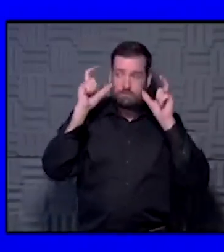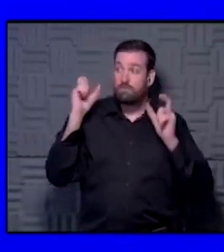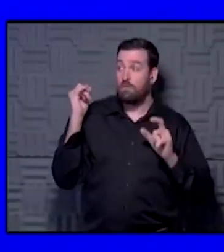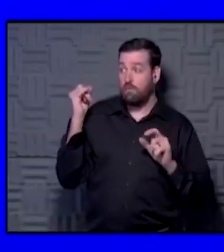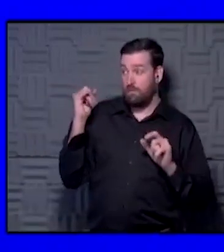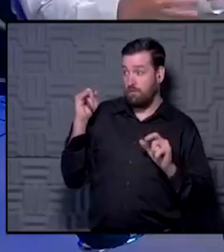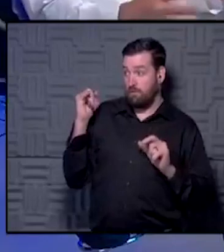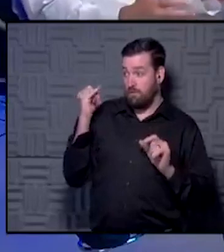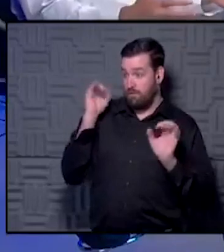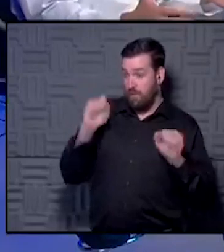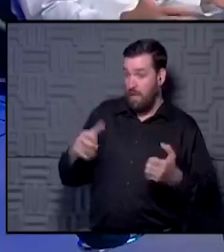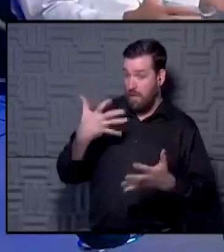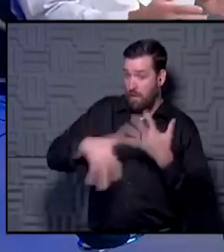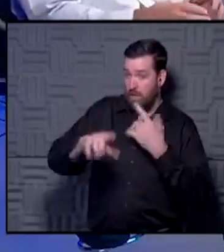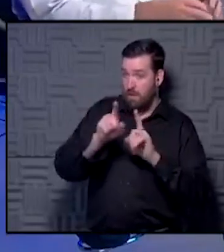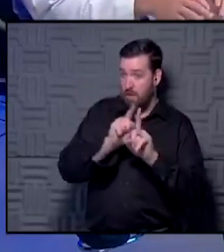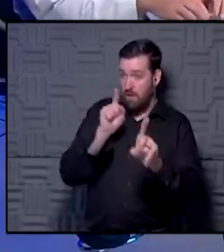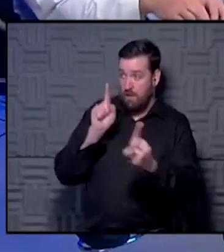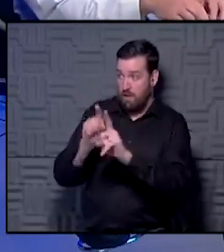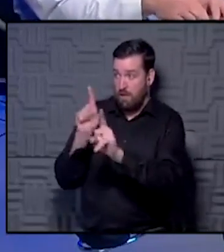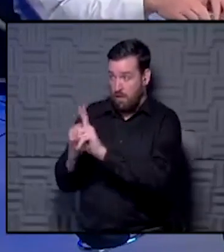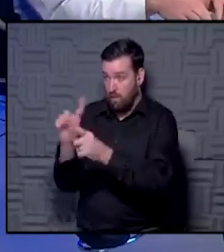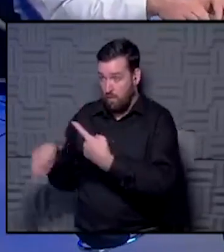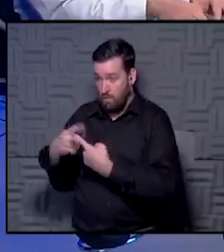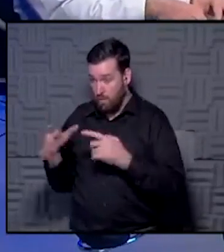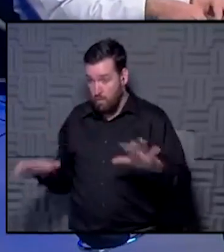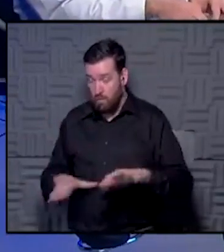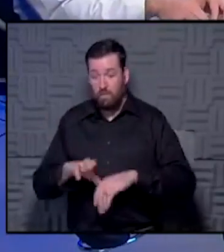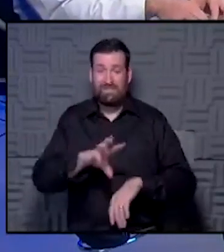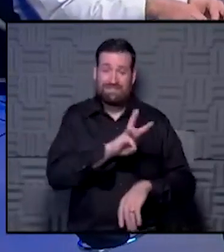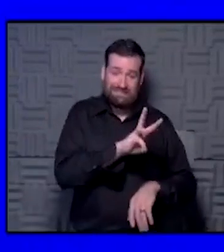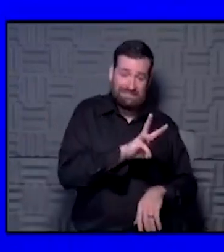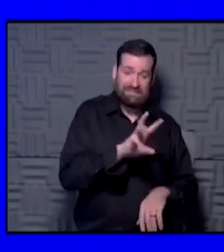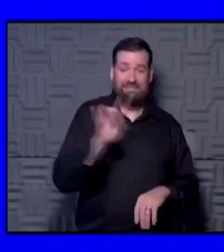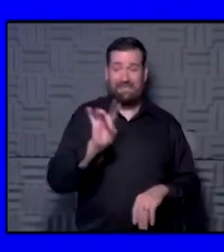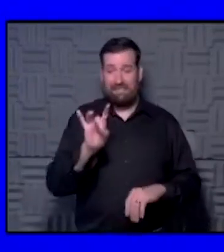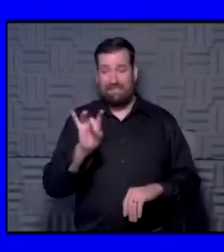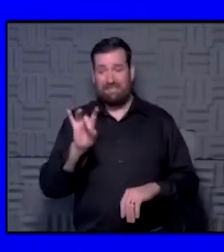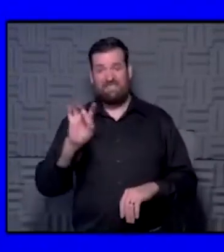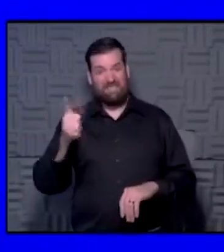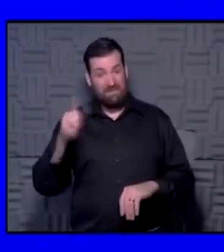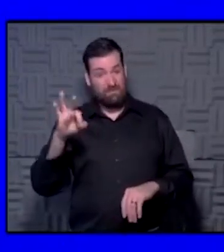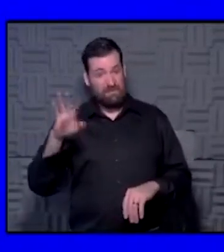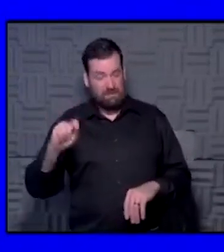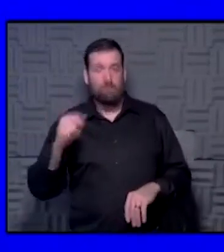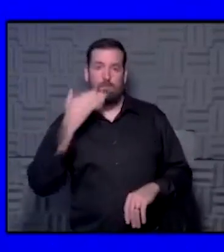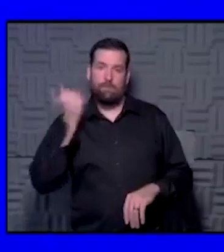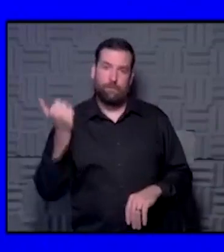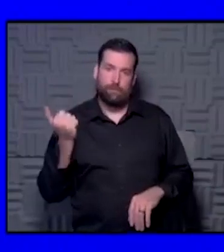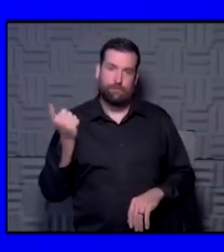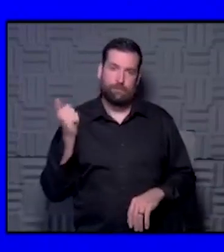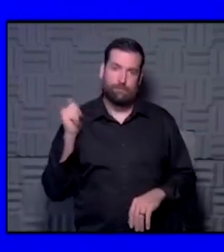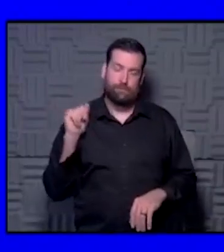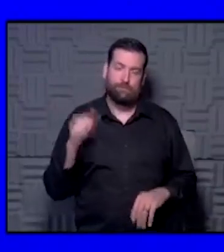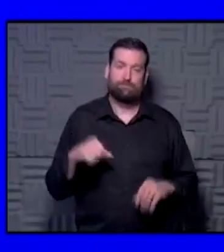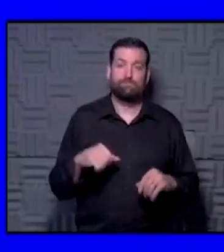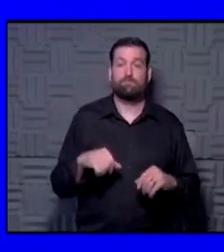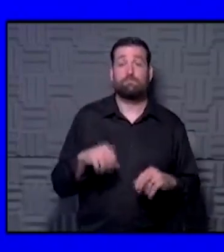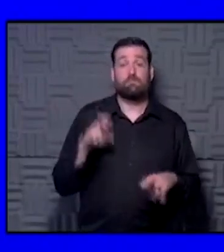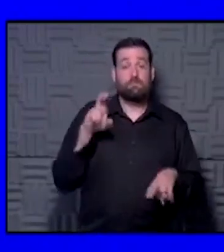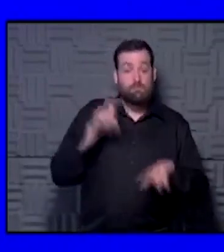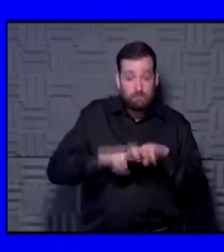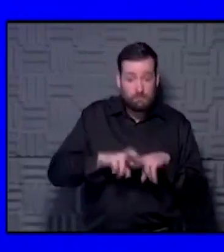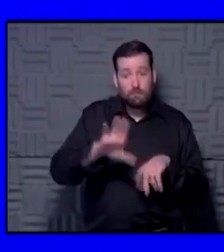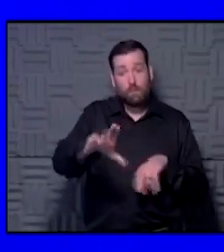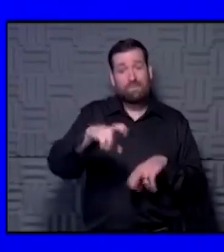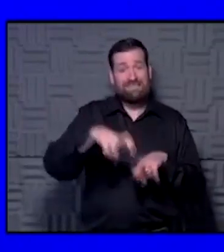yourself out from other people when doing those things, six, eight, ten feet is a lot better. That'll be a good thing, too. I think sitting in